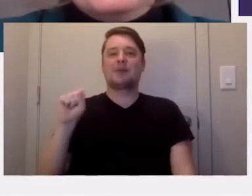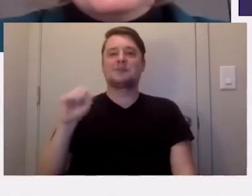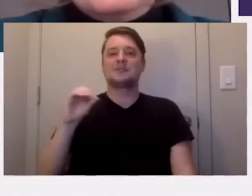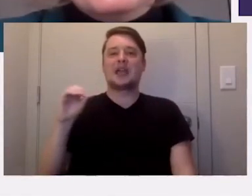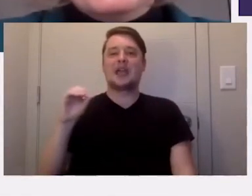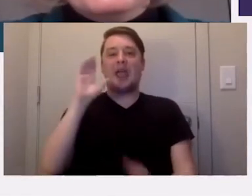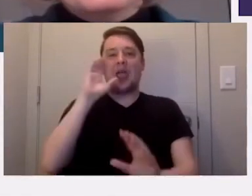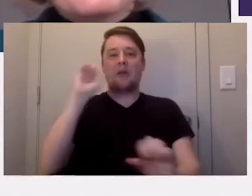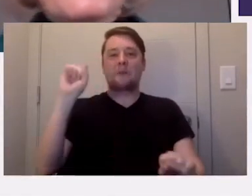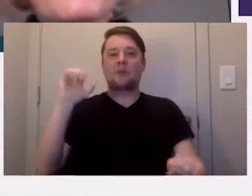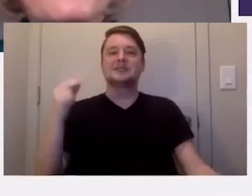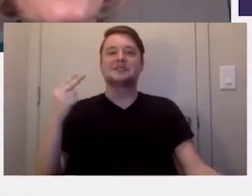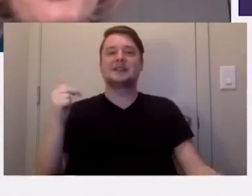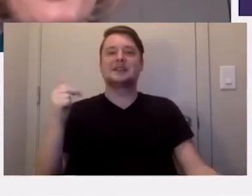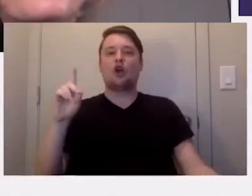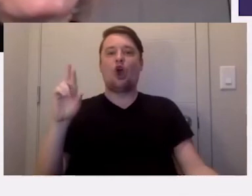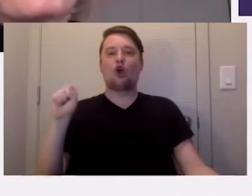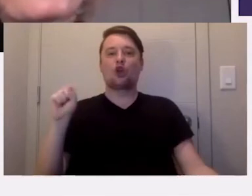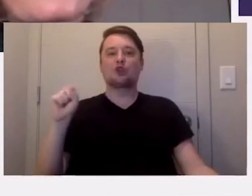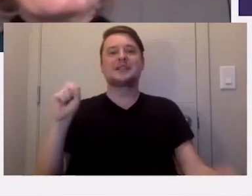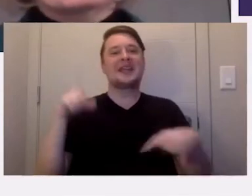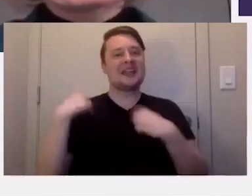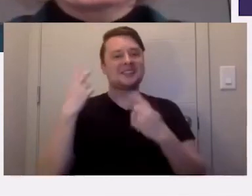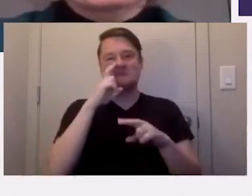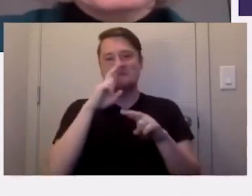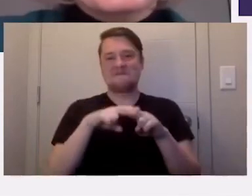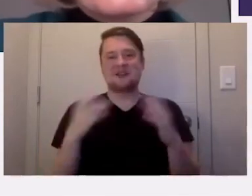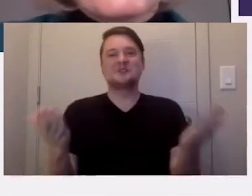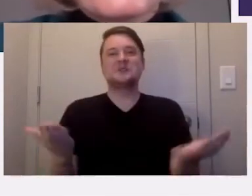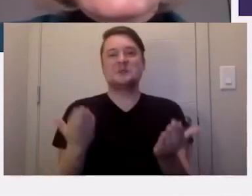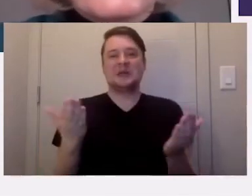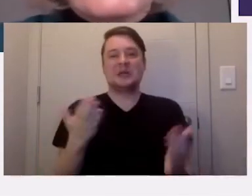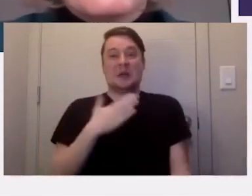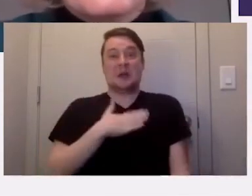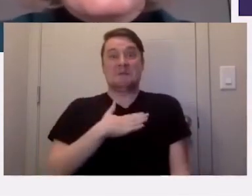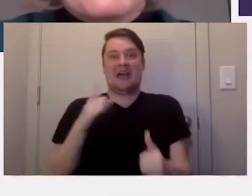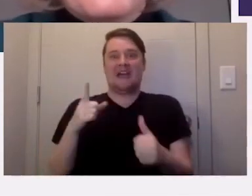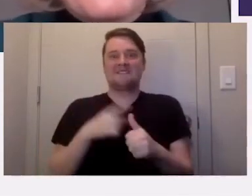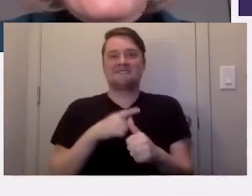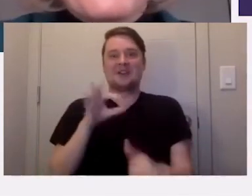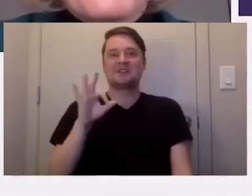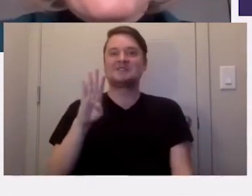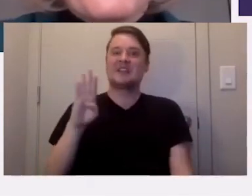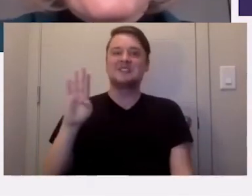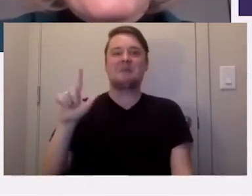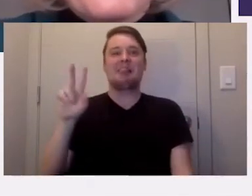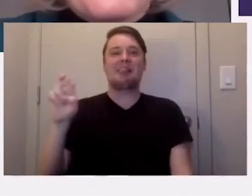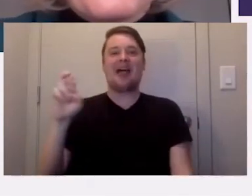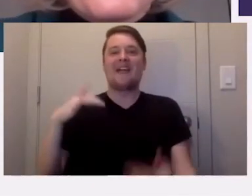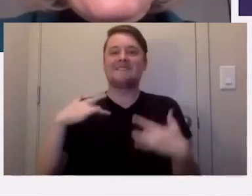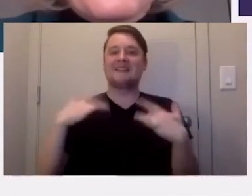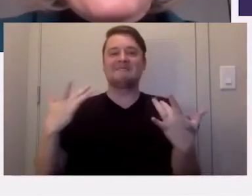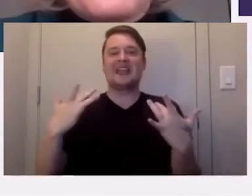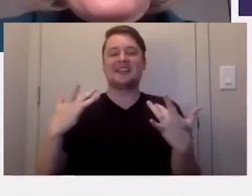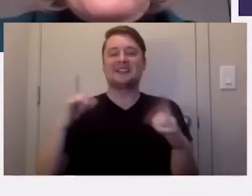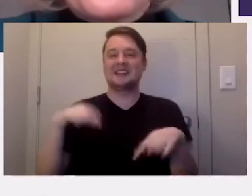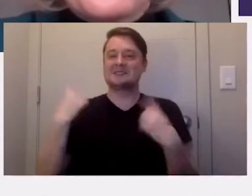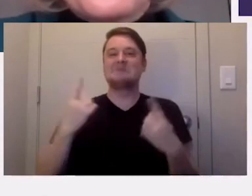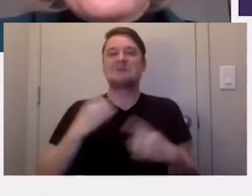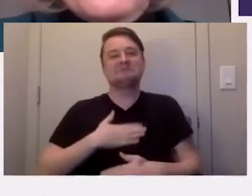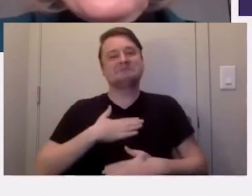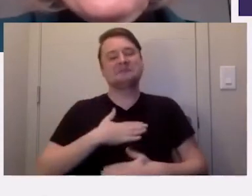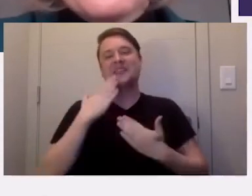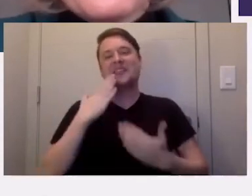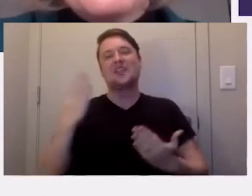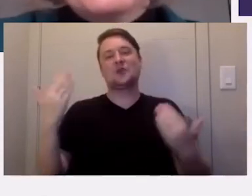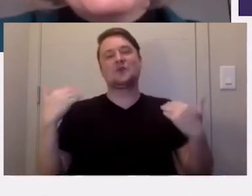President Harters. It's been really fun to be here in my first Facebook Live event. It's been a real treat. So thank you